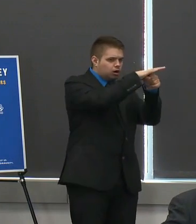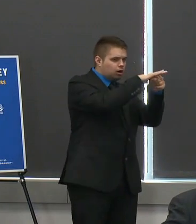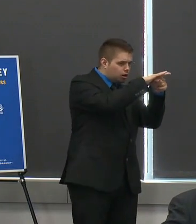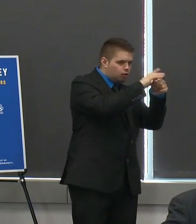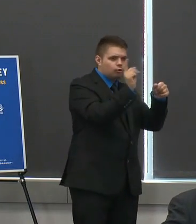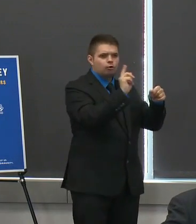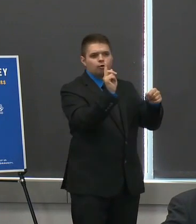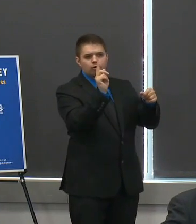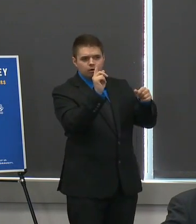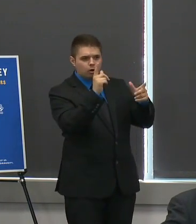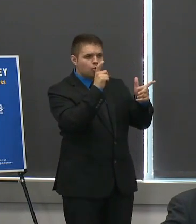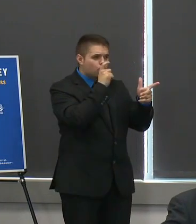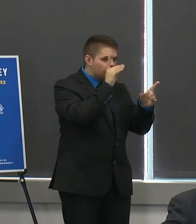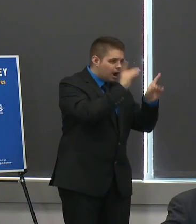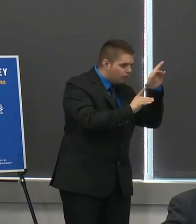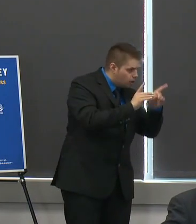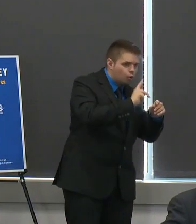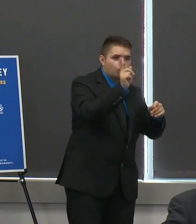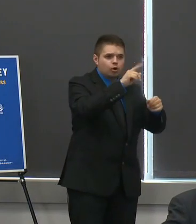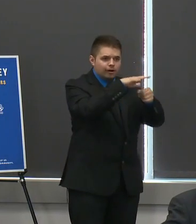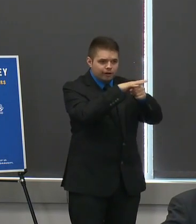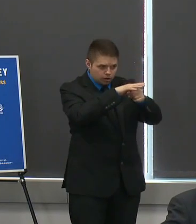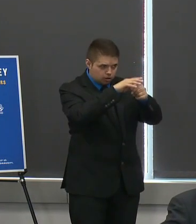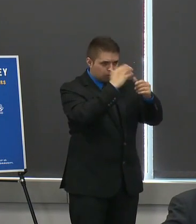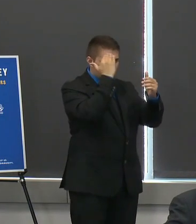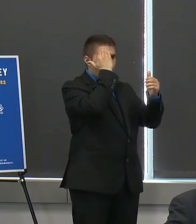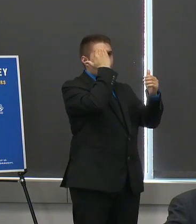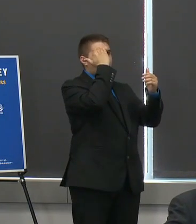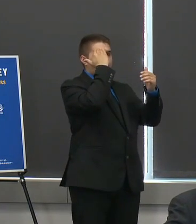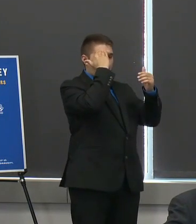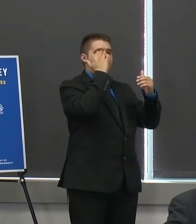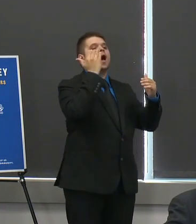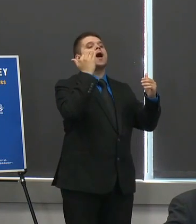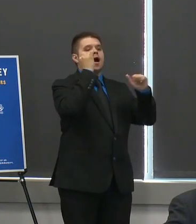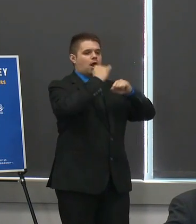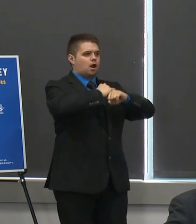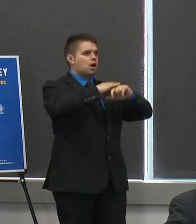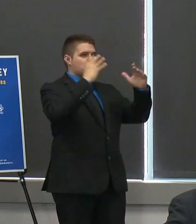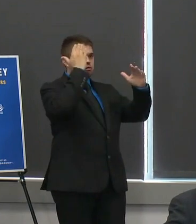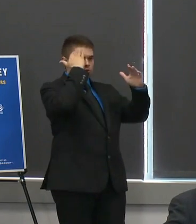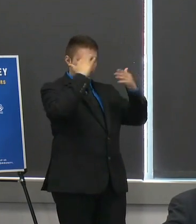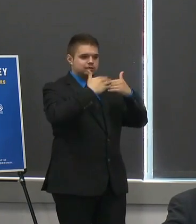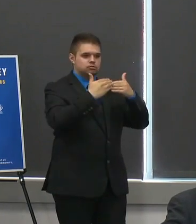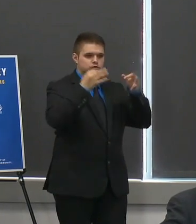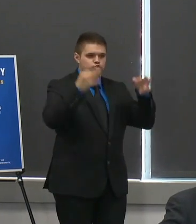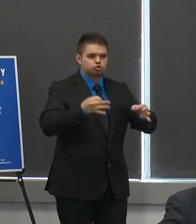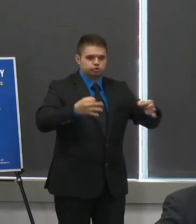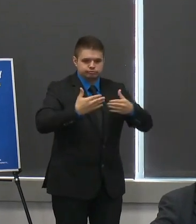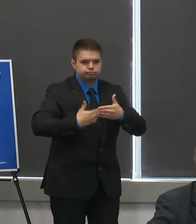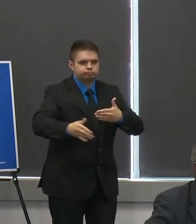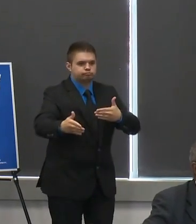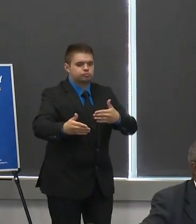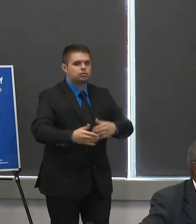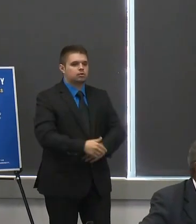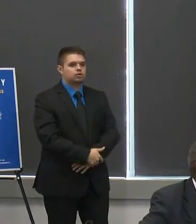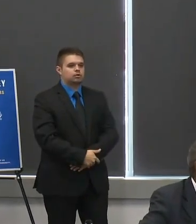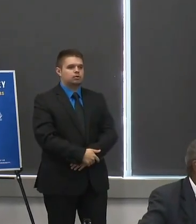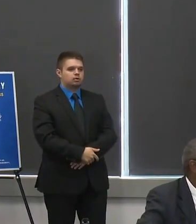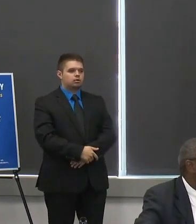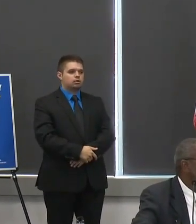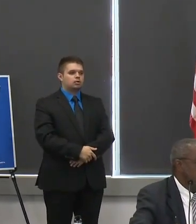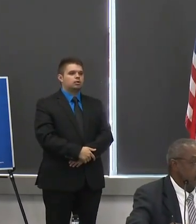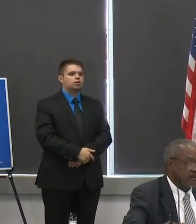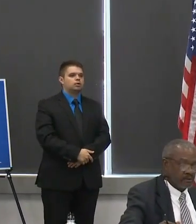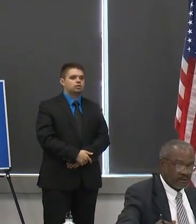that's the mapping component that can be used to guide decision making and uh next up does she